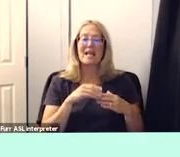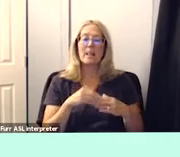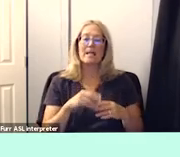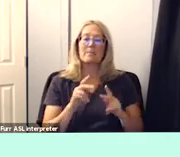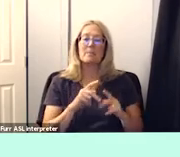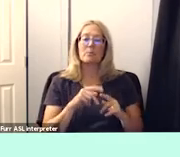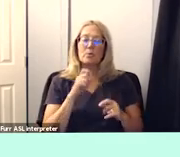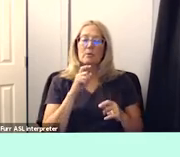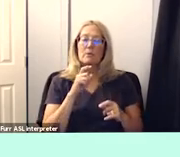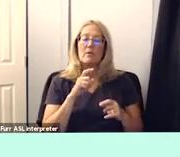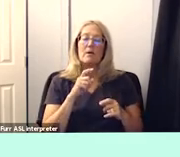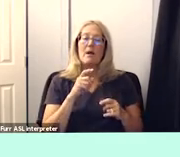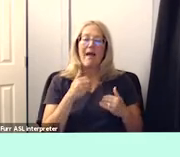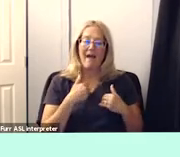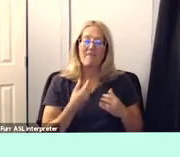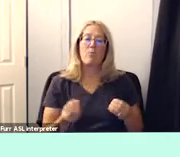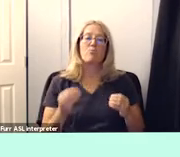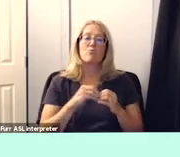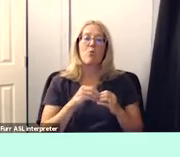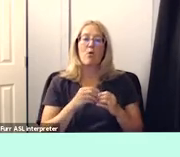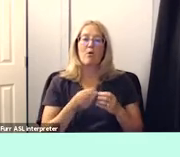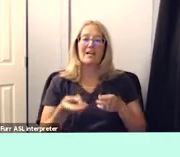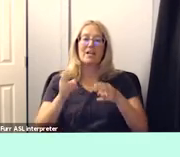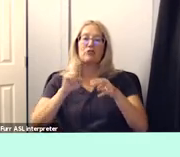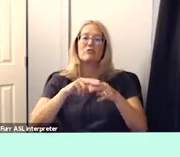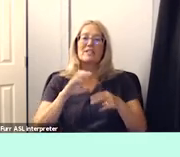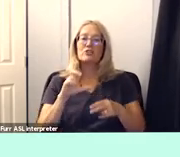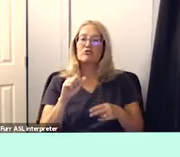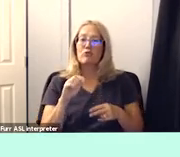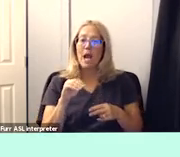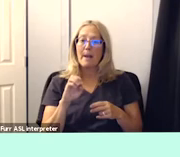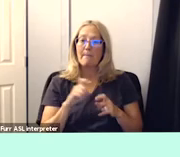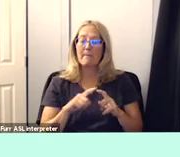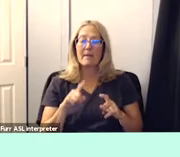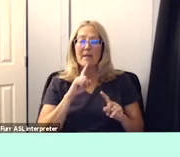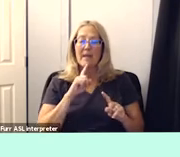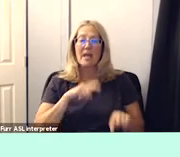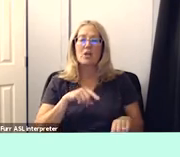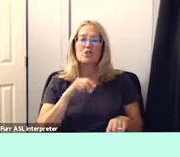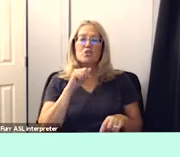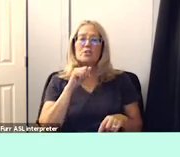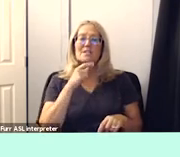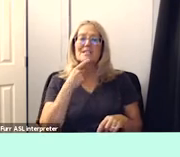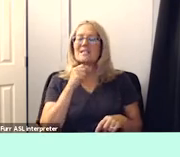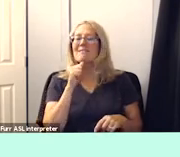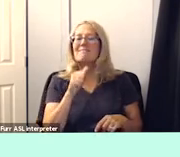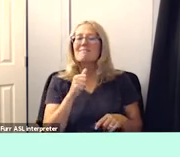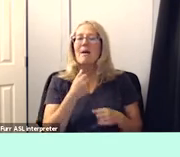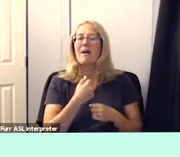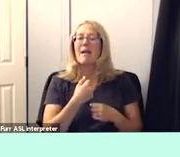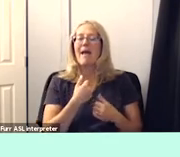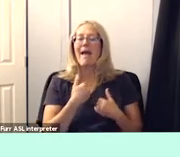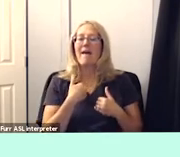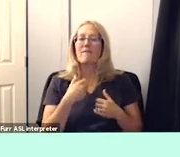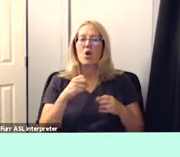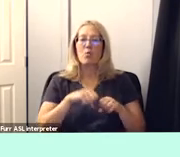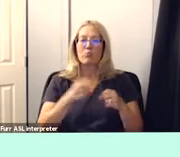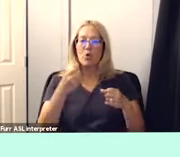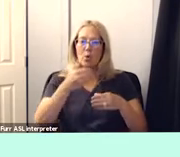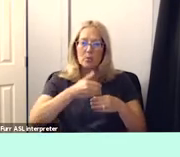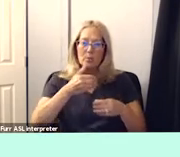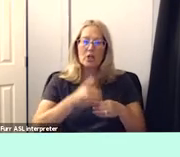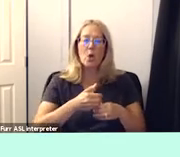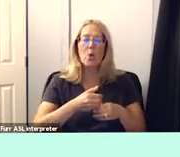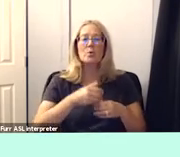crime so the answer is make sure you don't have broken windows and graffiti and disorder